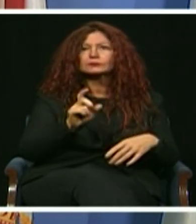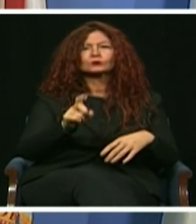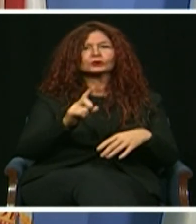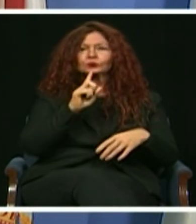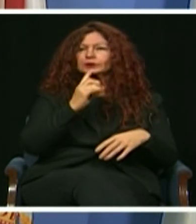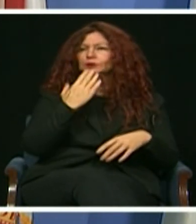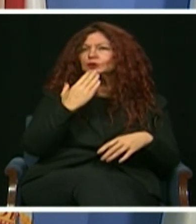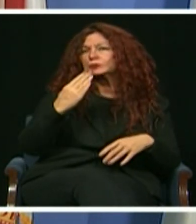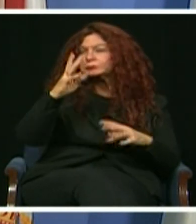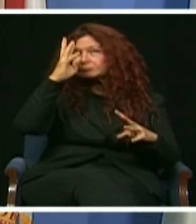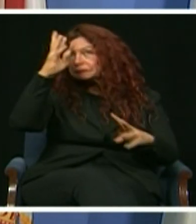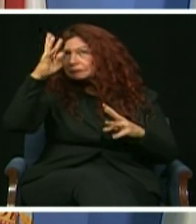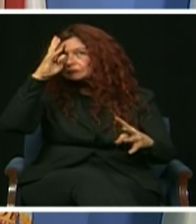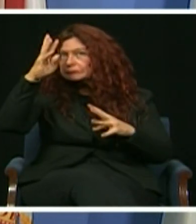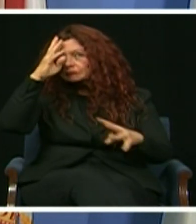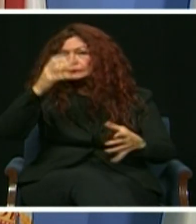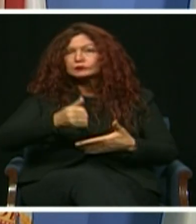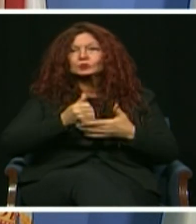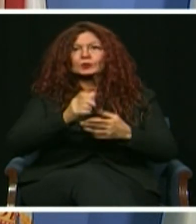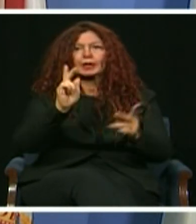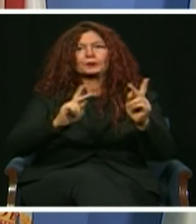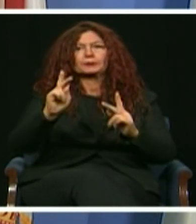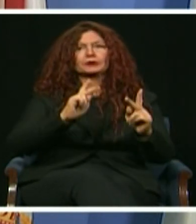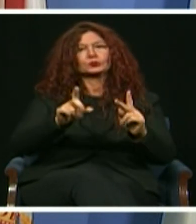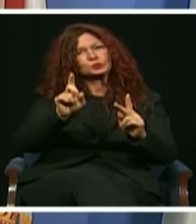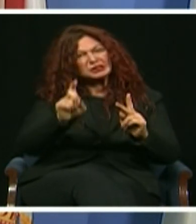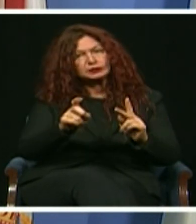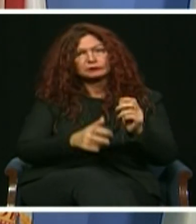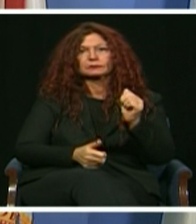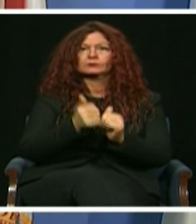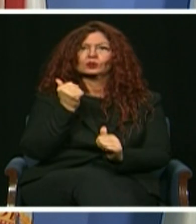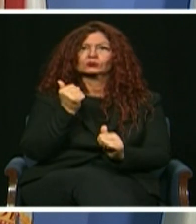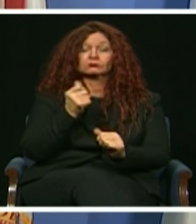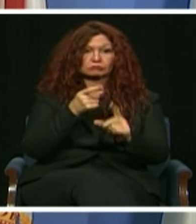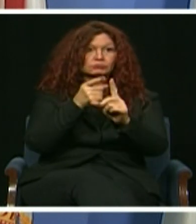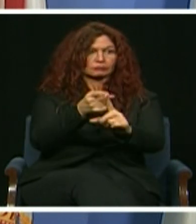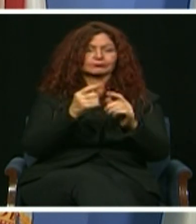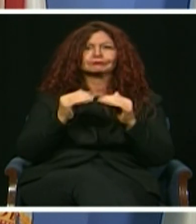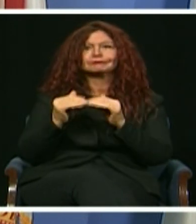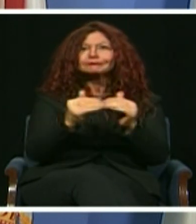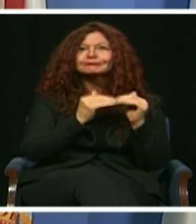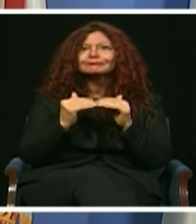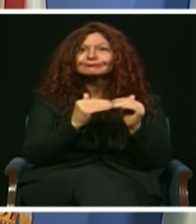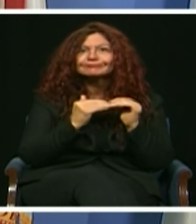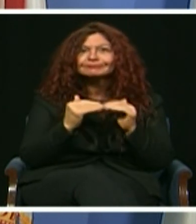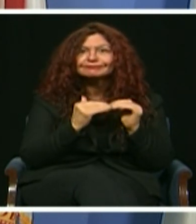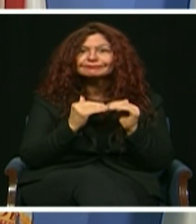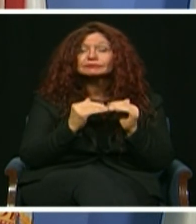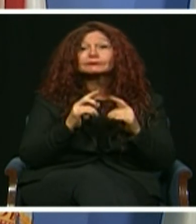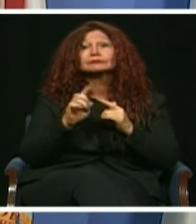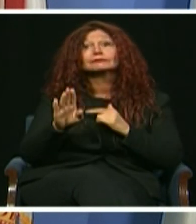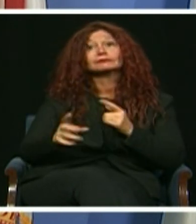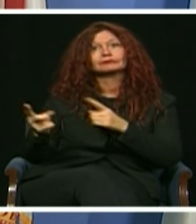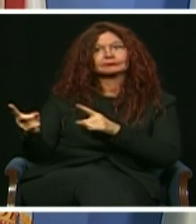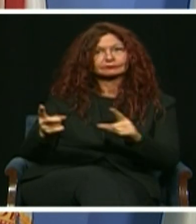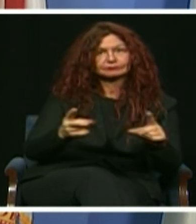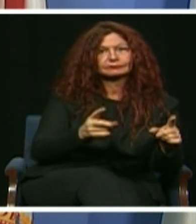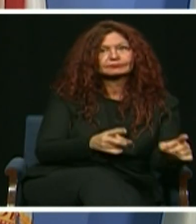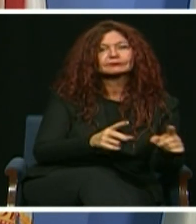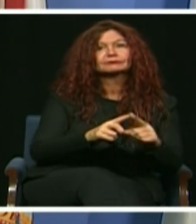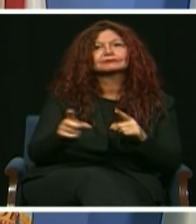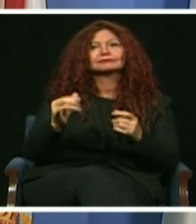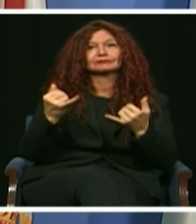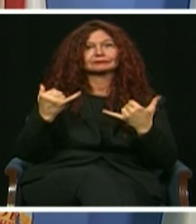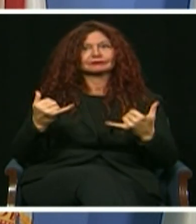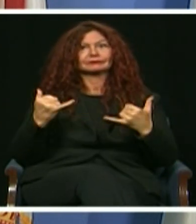we are striving for equity. That's what Medical Examiner Dr. Liu and her team did when they used new technology to identify drugs